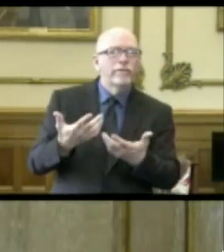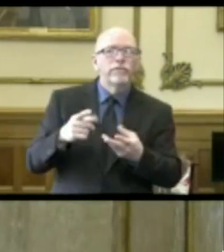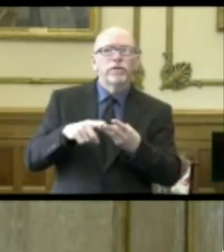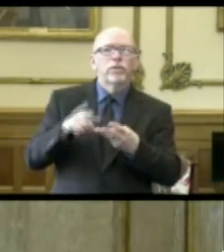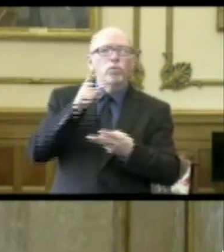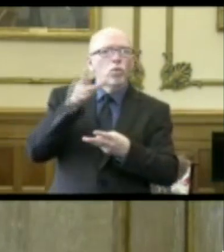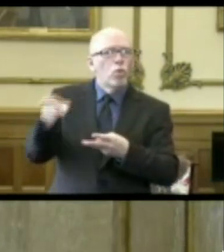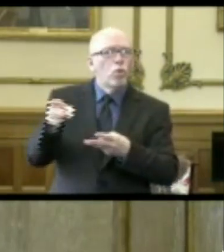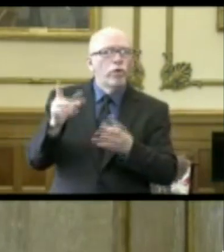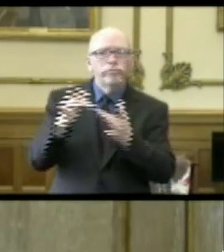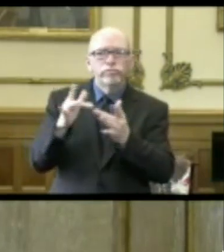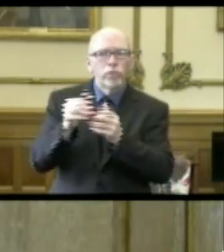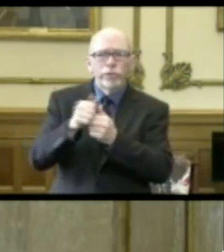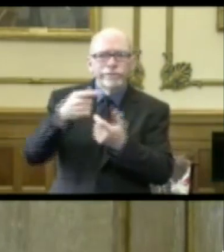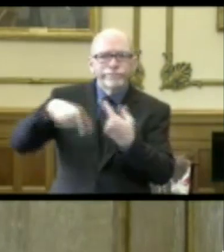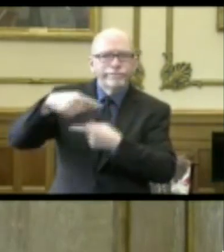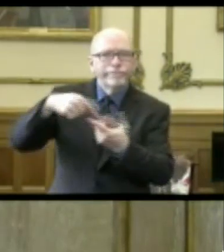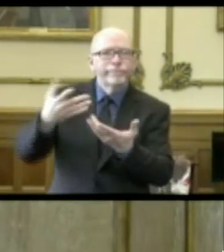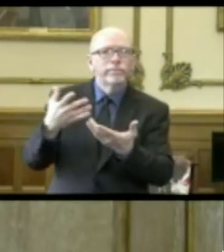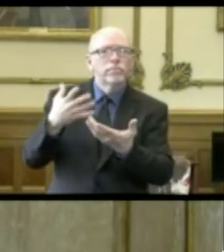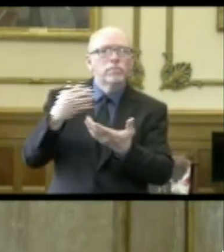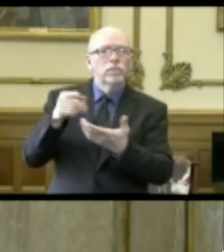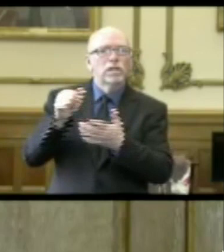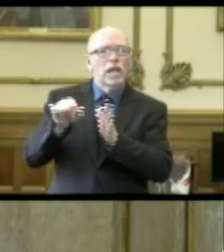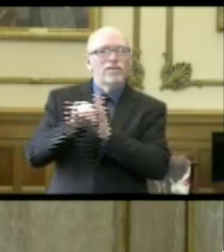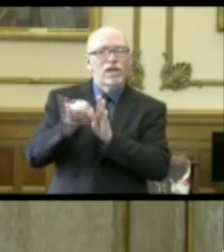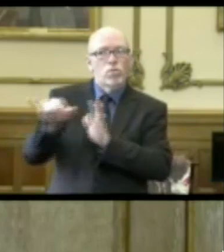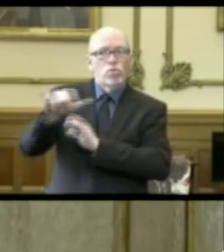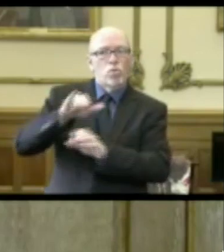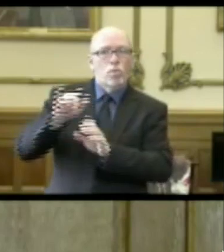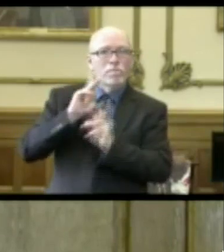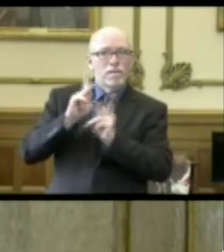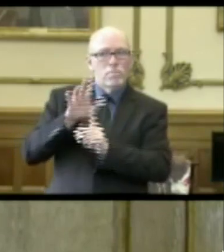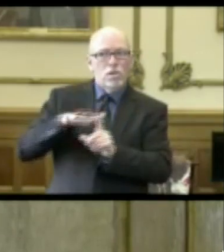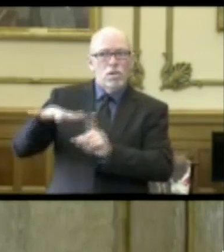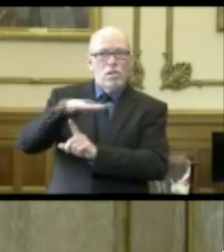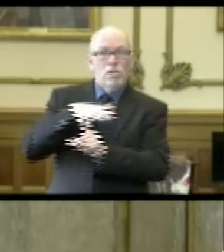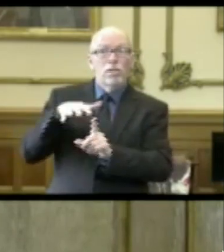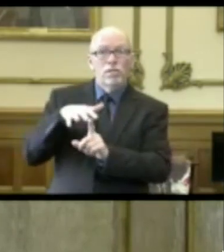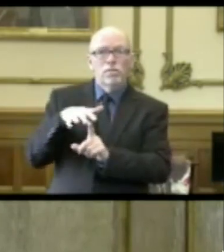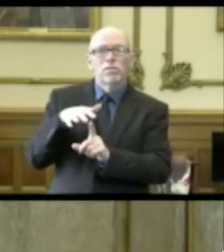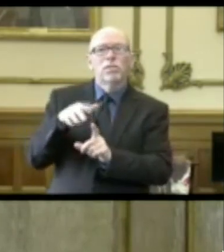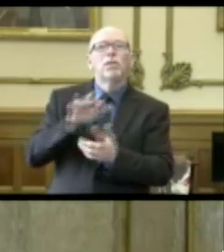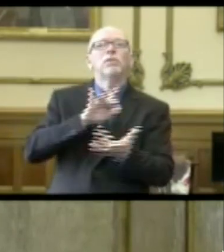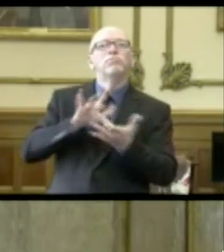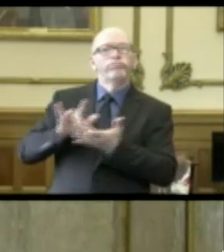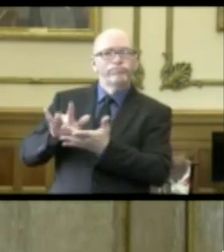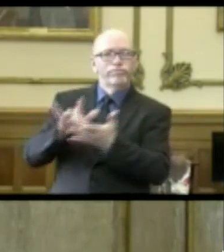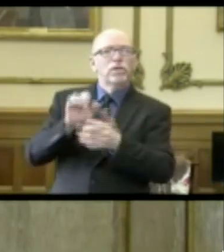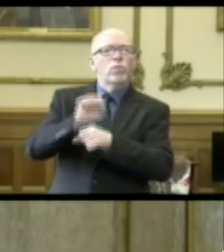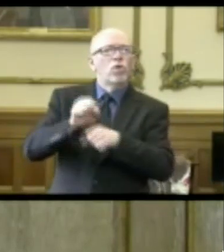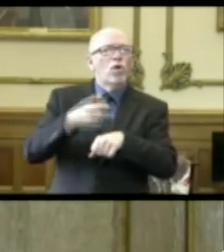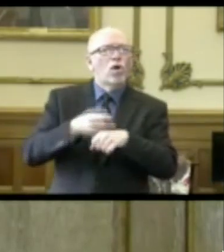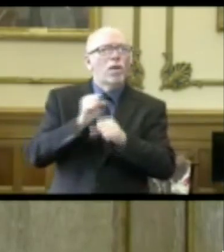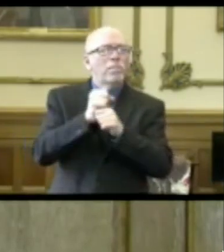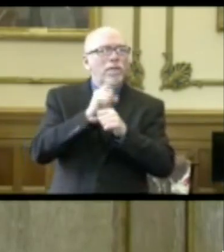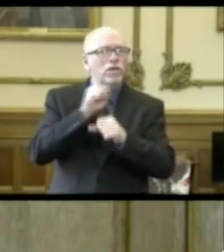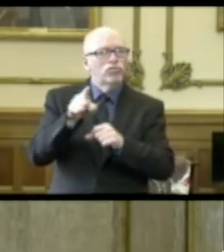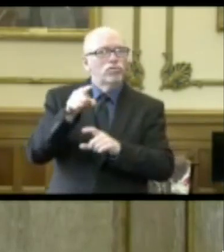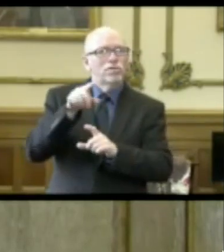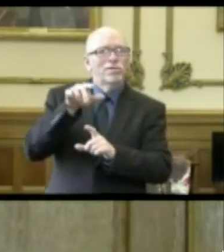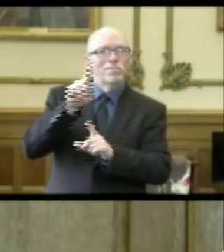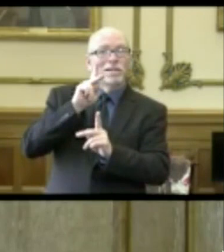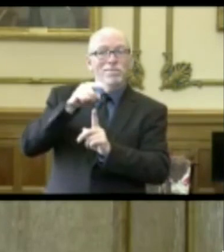who they've been in close contact with, and then have been identifying those contacts. They have been working very hard to make sure that those